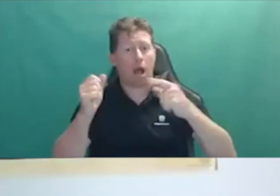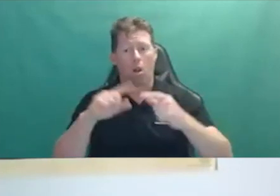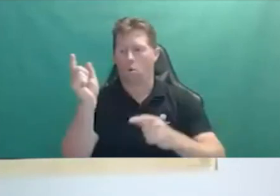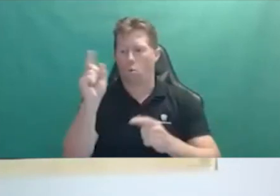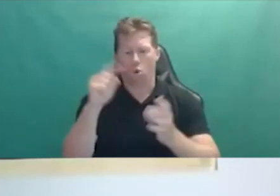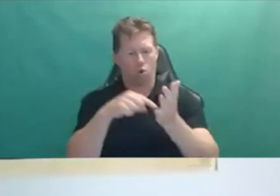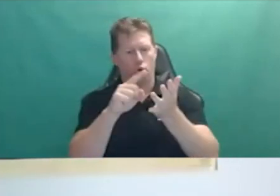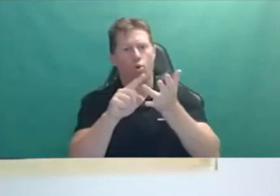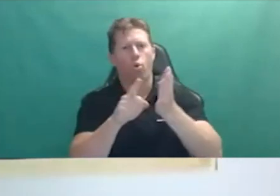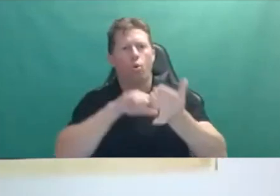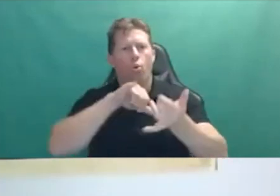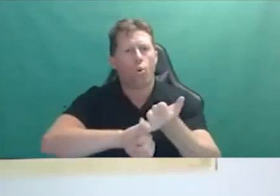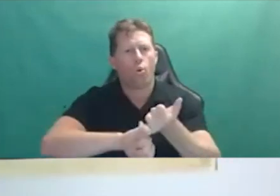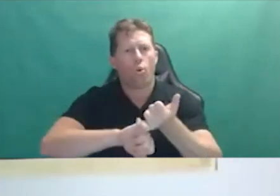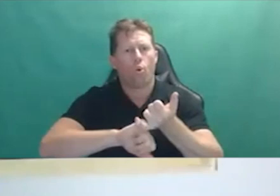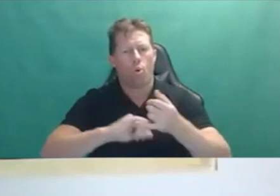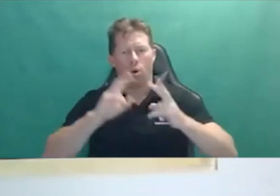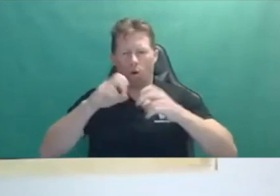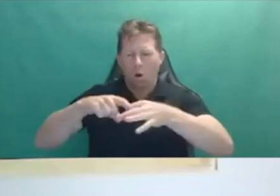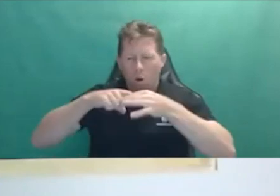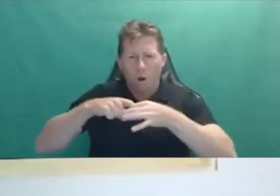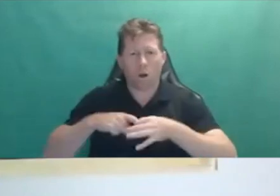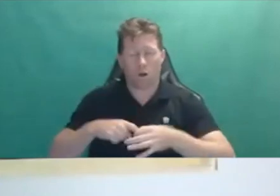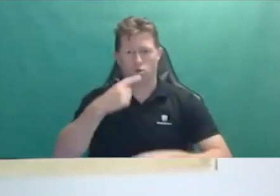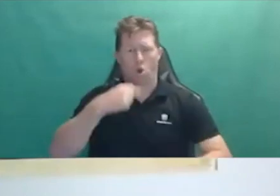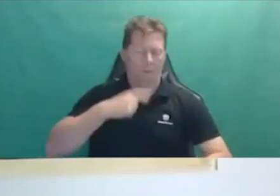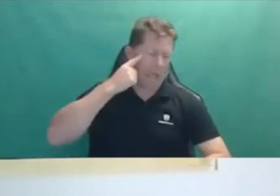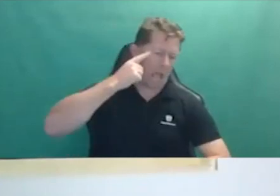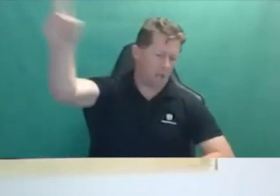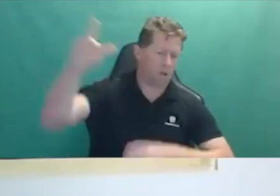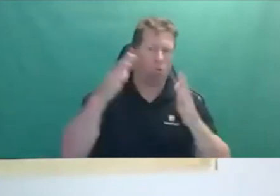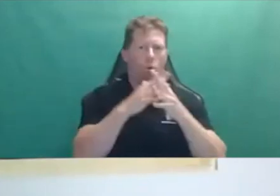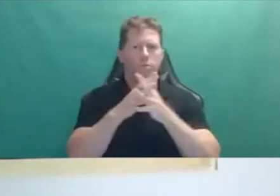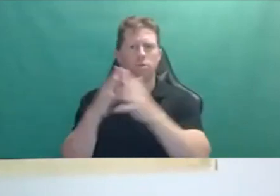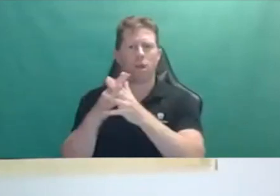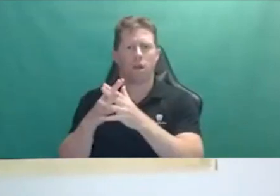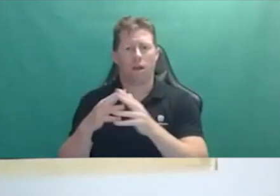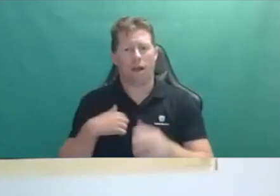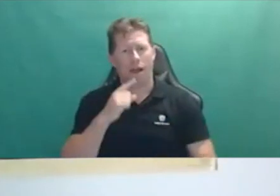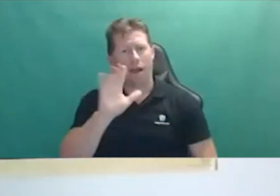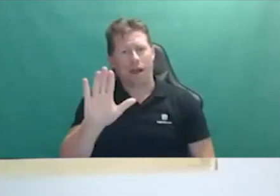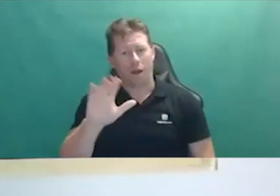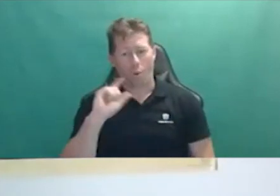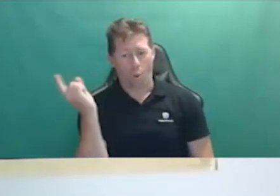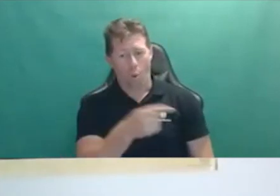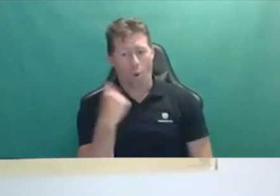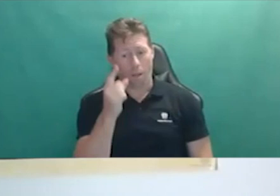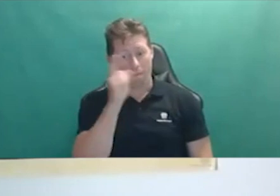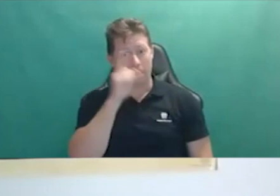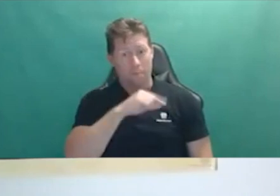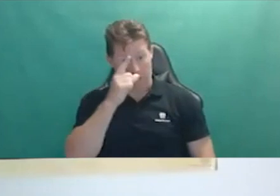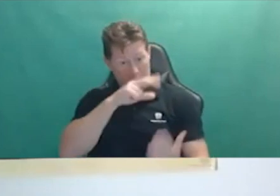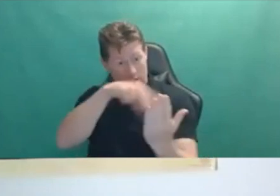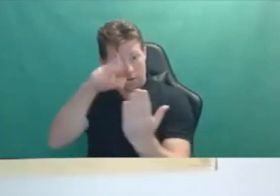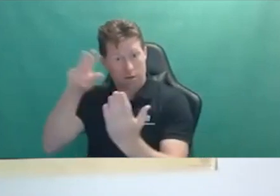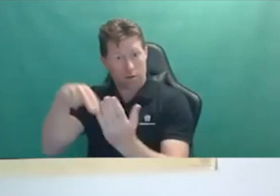used. I was directed to go and have a look at the website. When I said not all of us can access websites or read the information or know